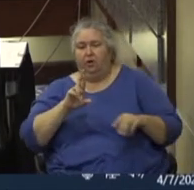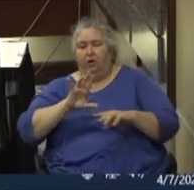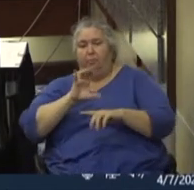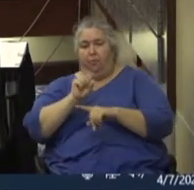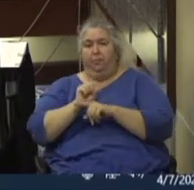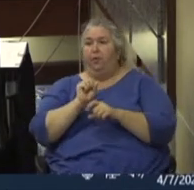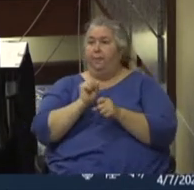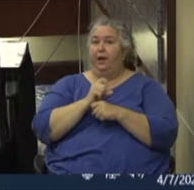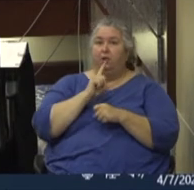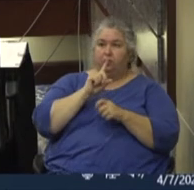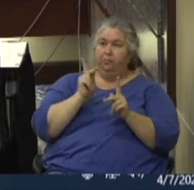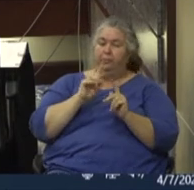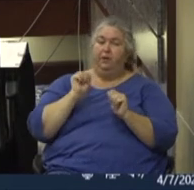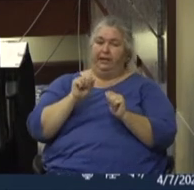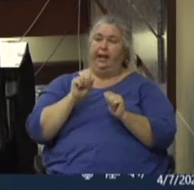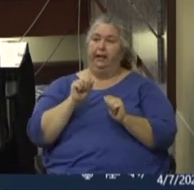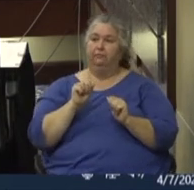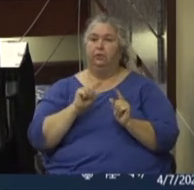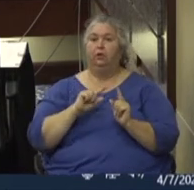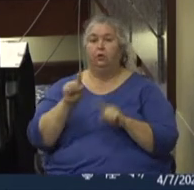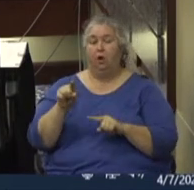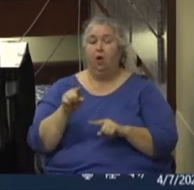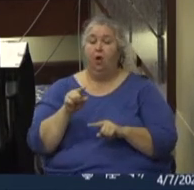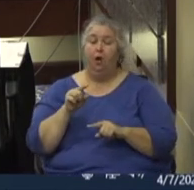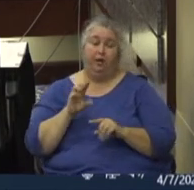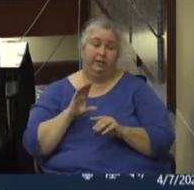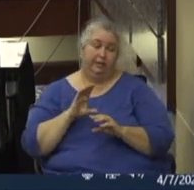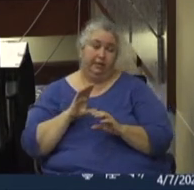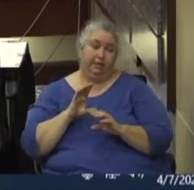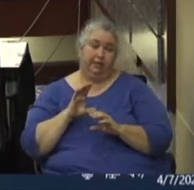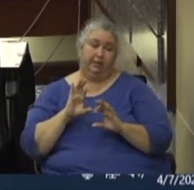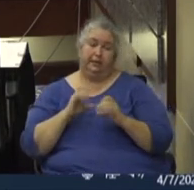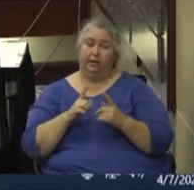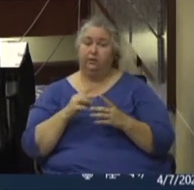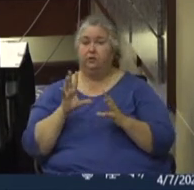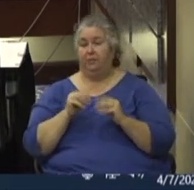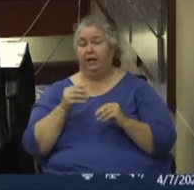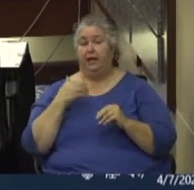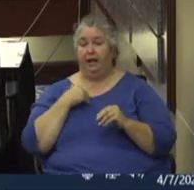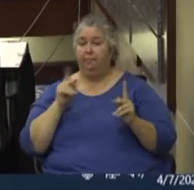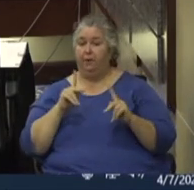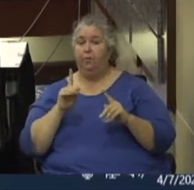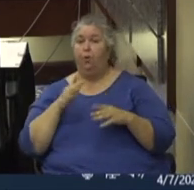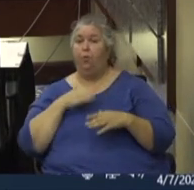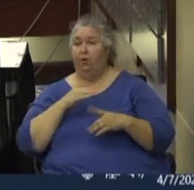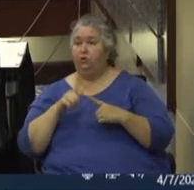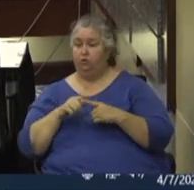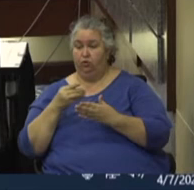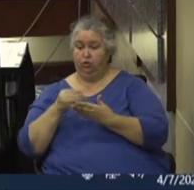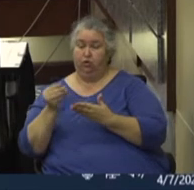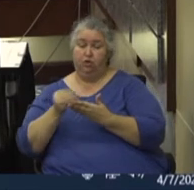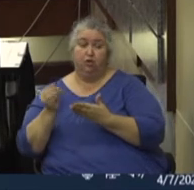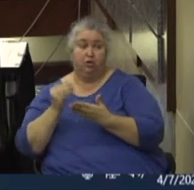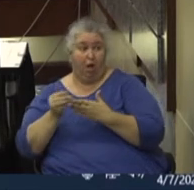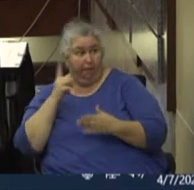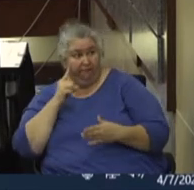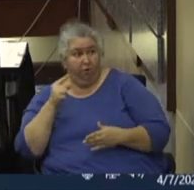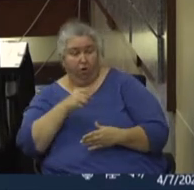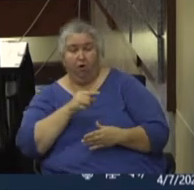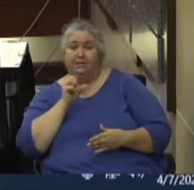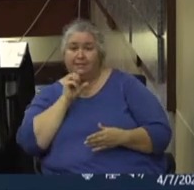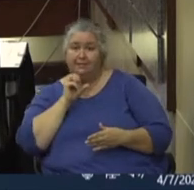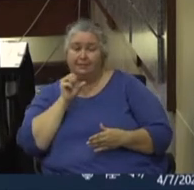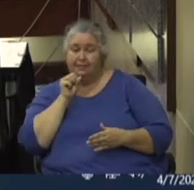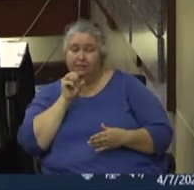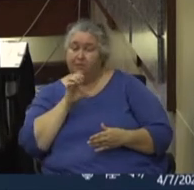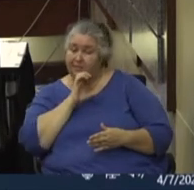sure people get there. The, uh, uh, council on aging also has people who are willing to go and shop for seniors if they can't. So there